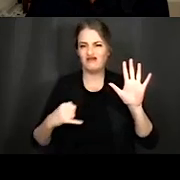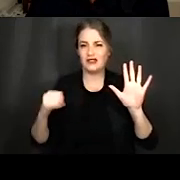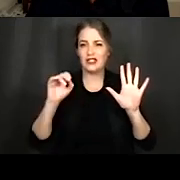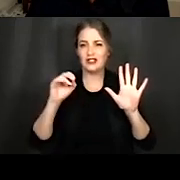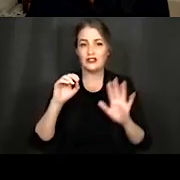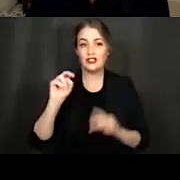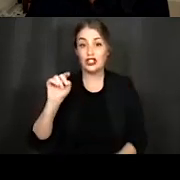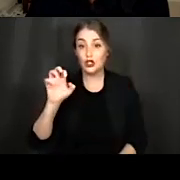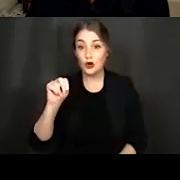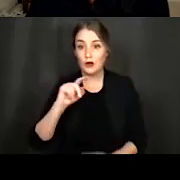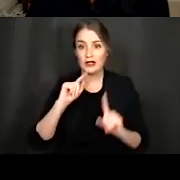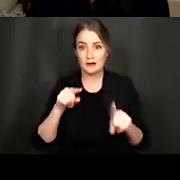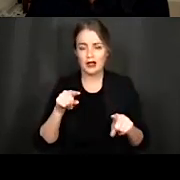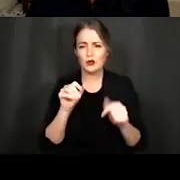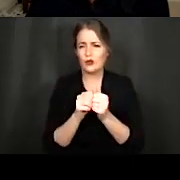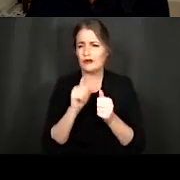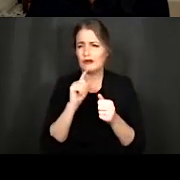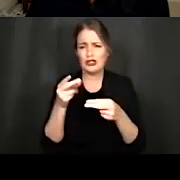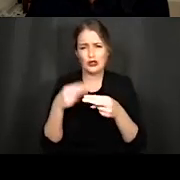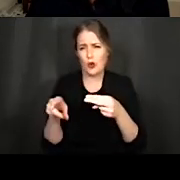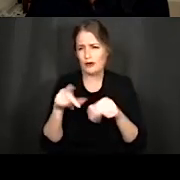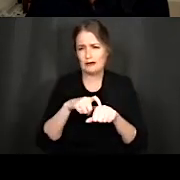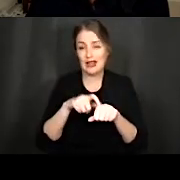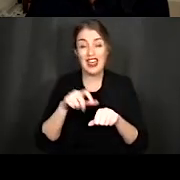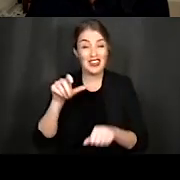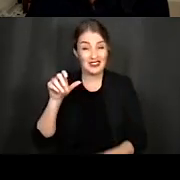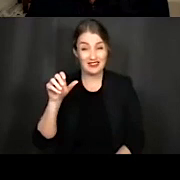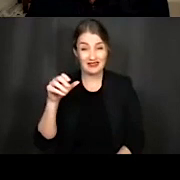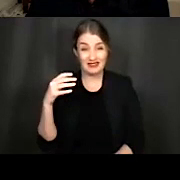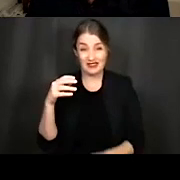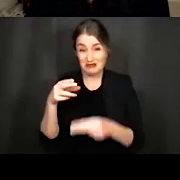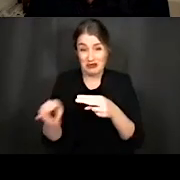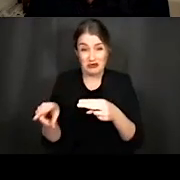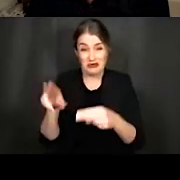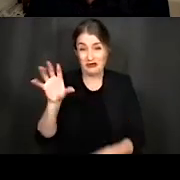latency. The sound, remember, this is 50 milliseconds long, right?